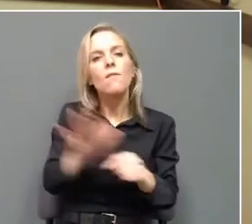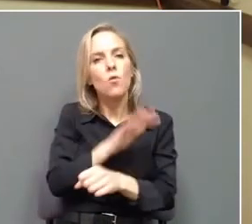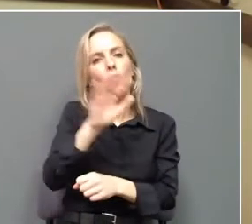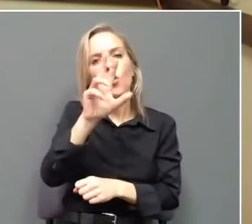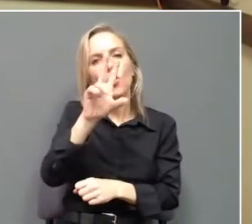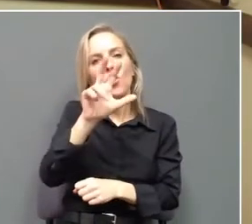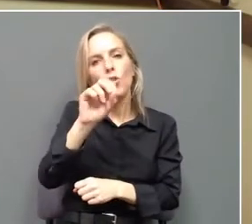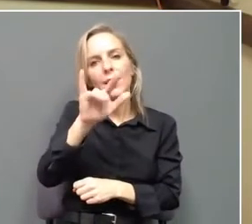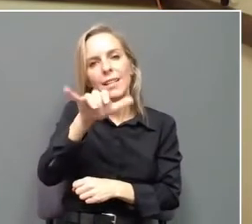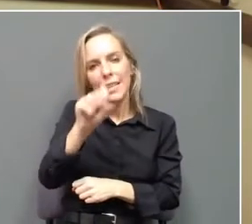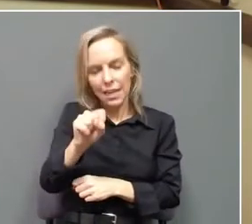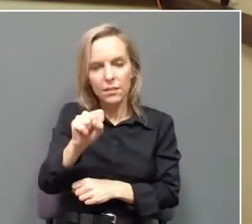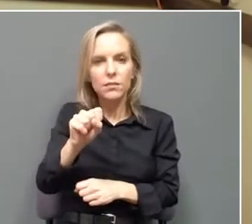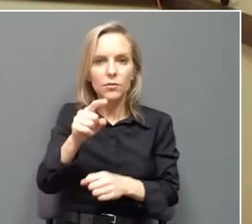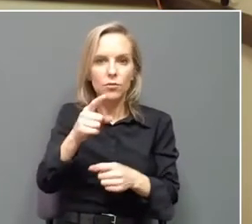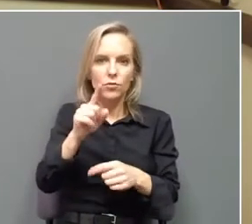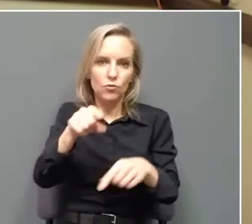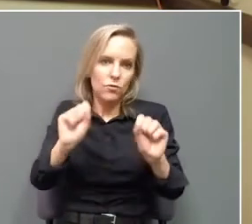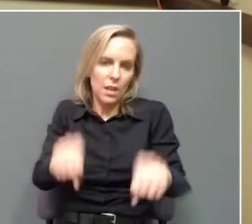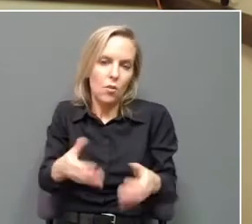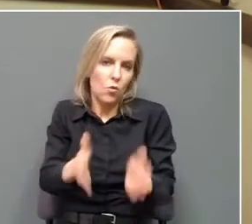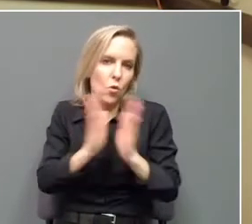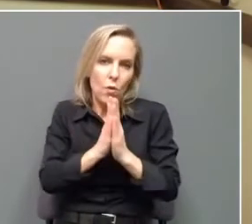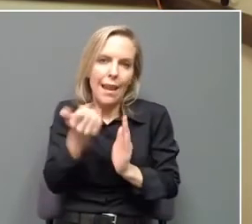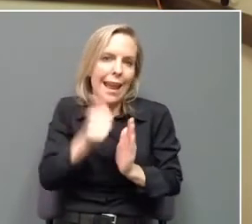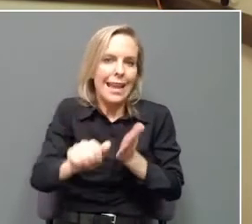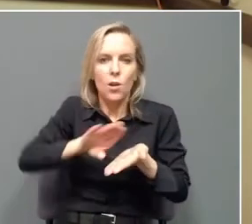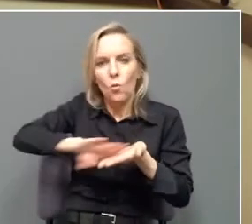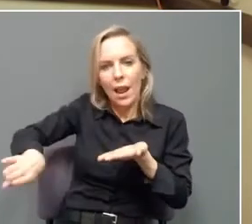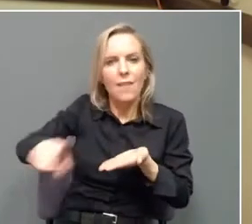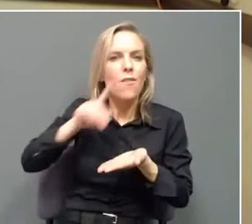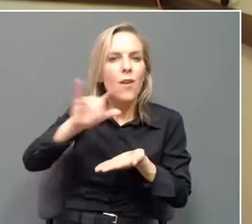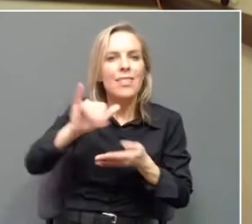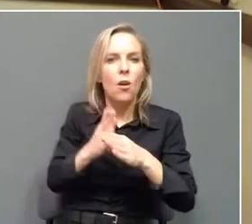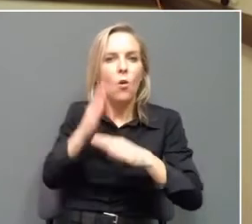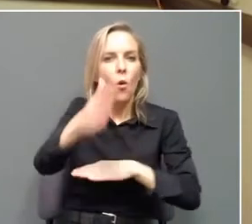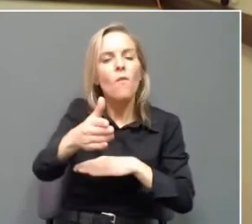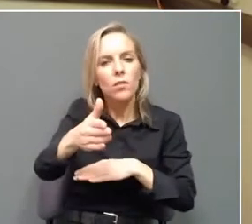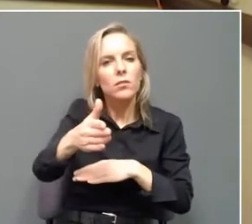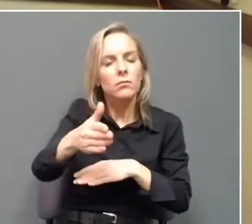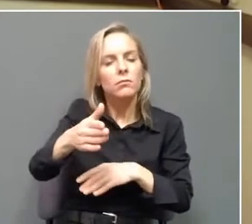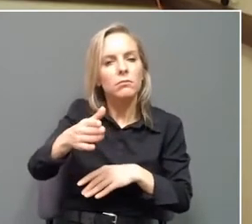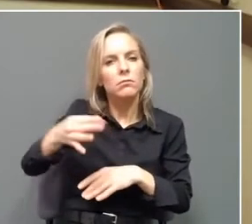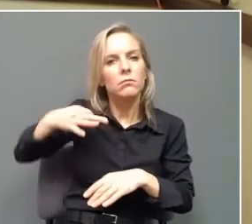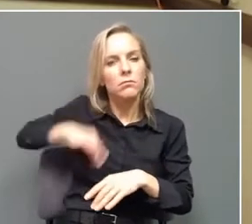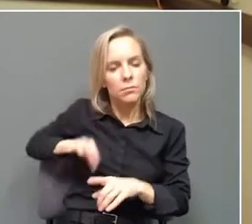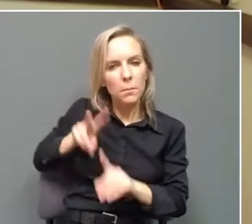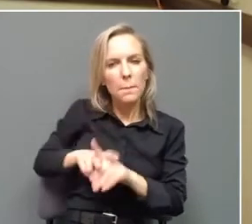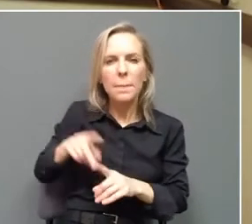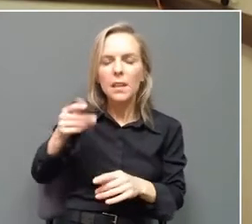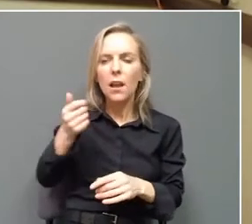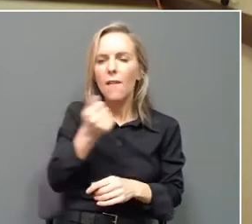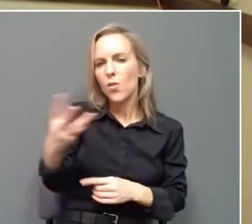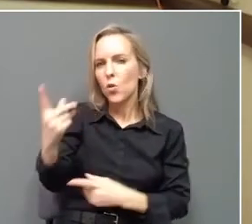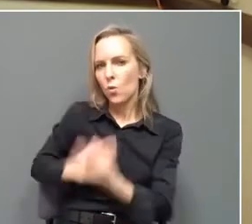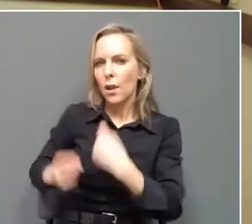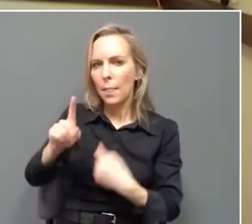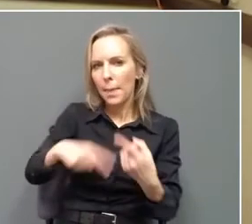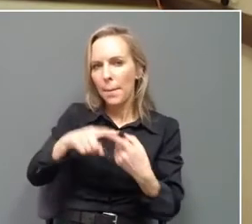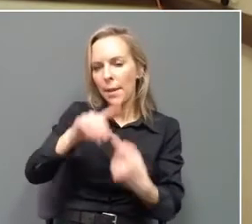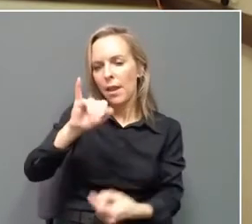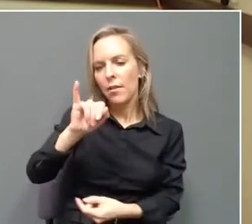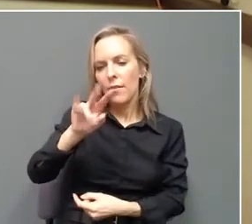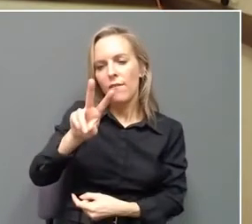to request any waiver of that overpayment. We've gotten a few questions about virtual appointments